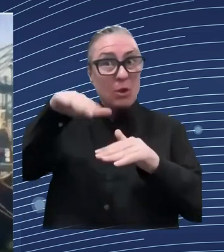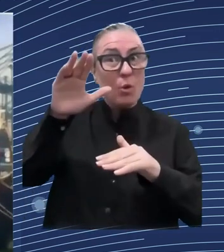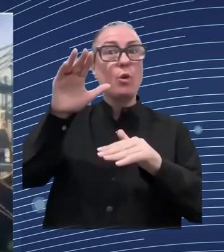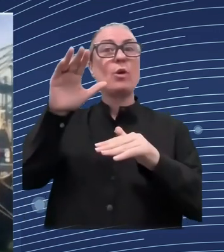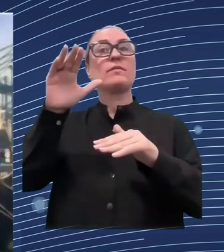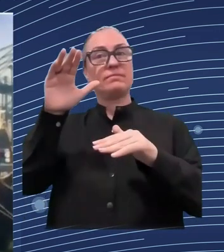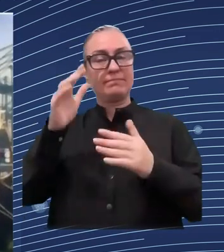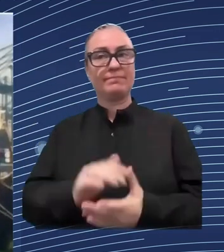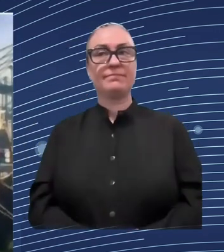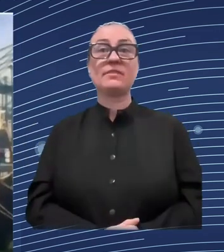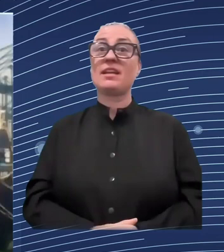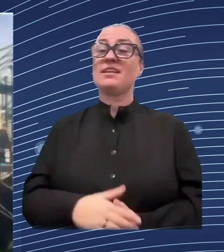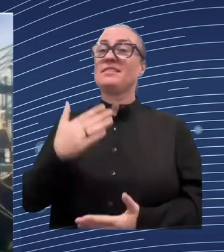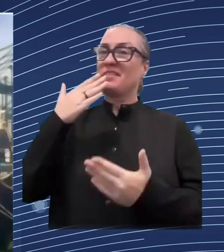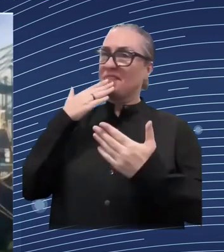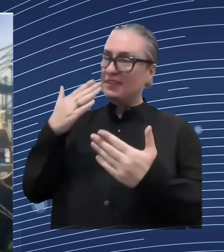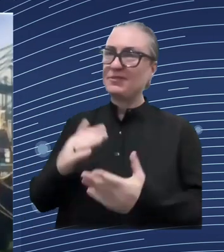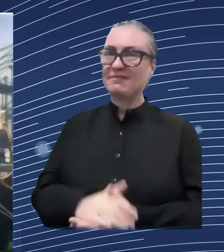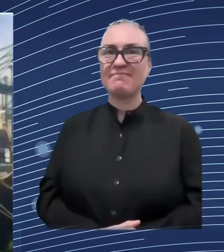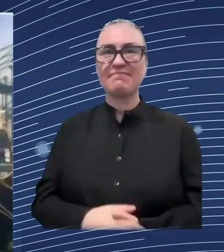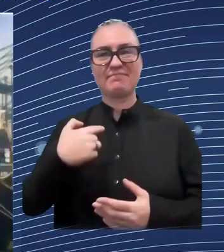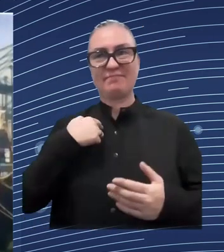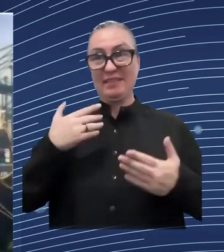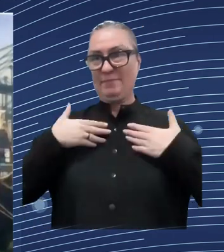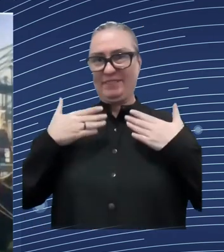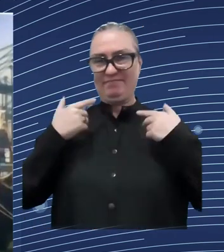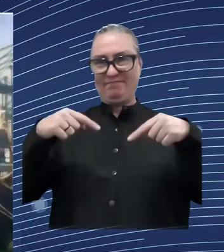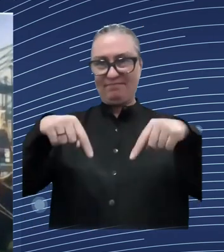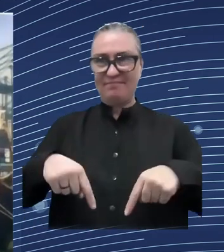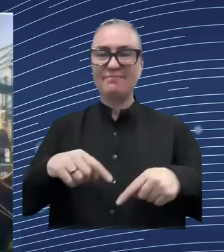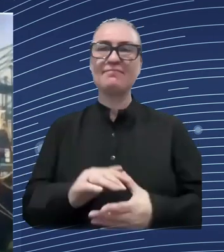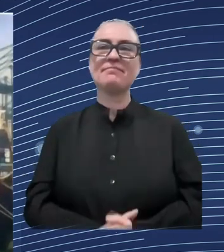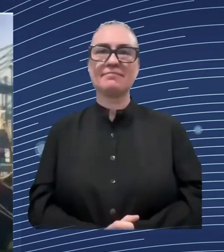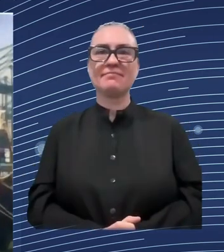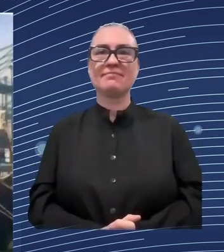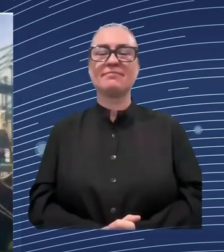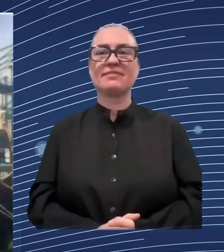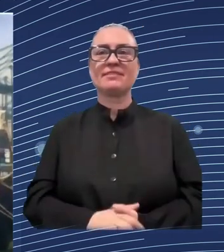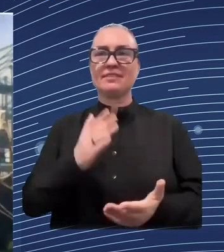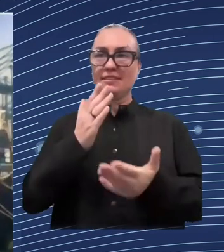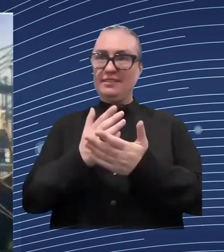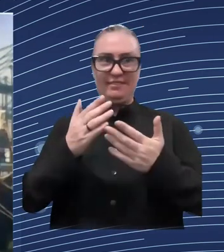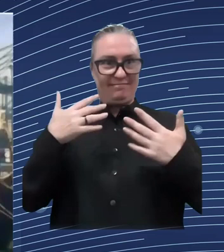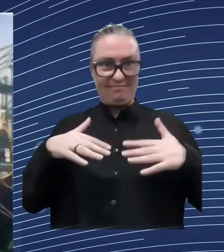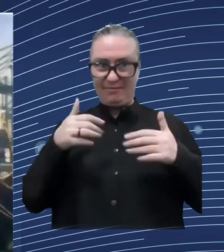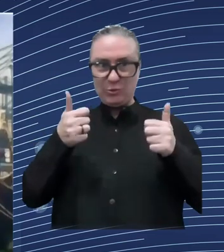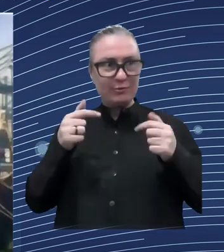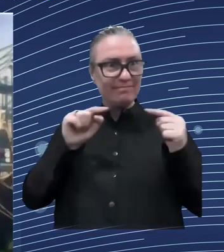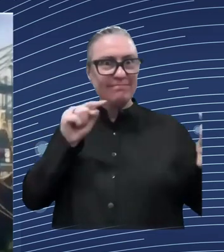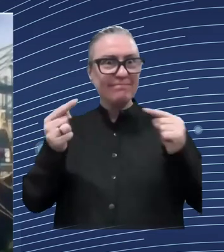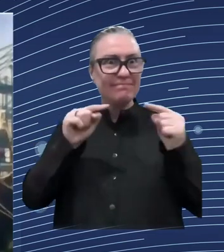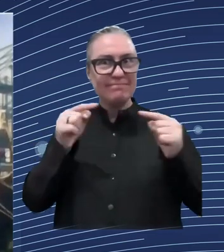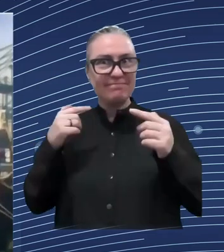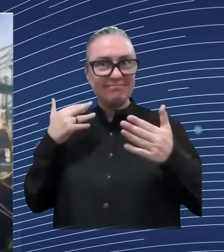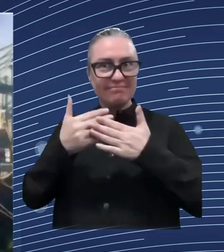mission in four months so the ukraine service is doing its outmost both to help in in the the process preparing for